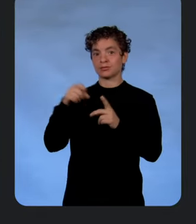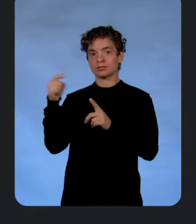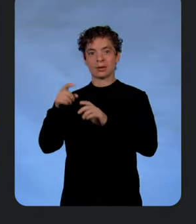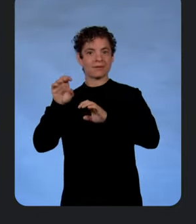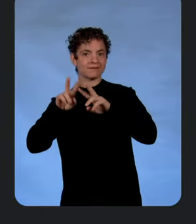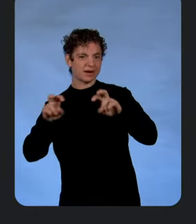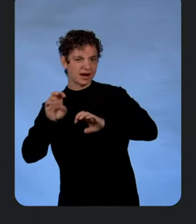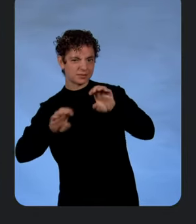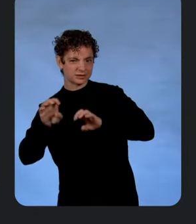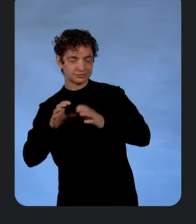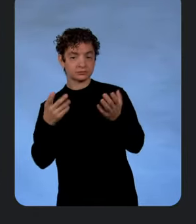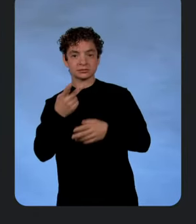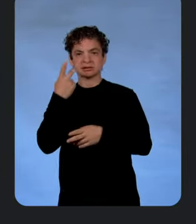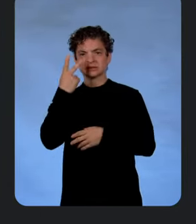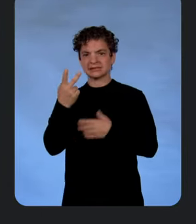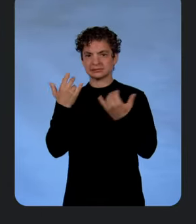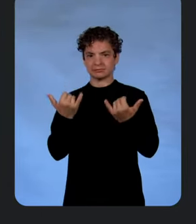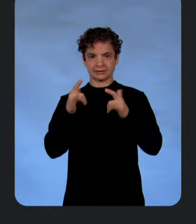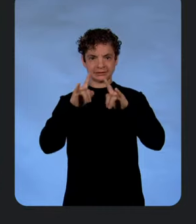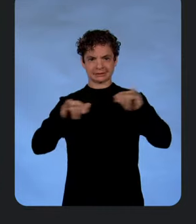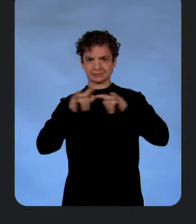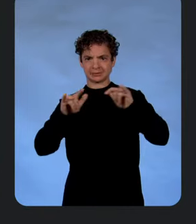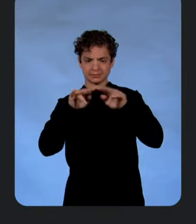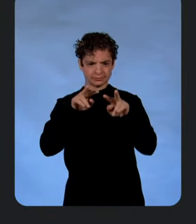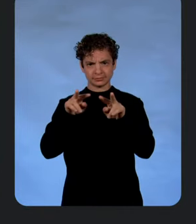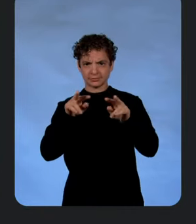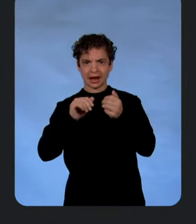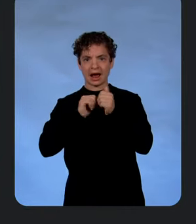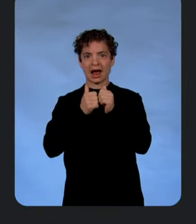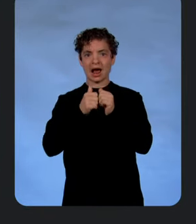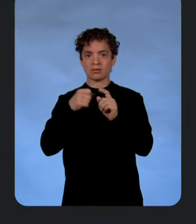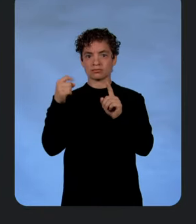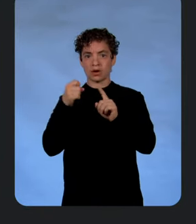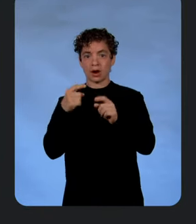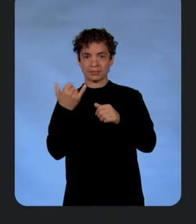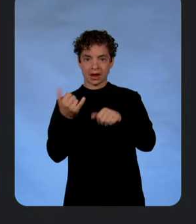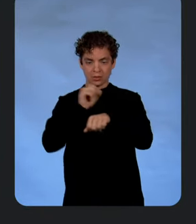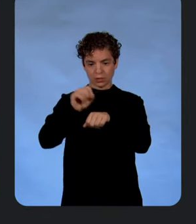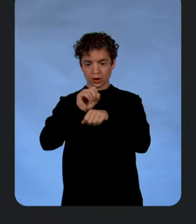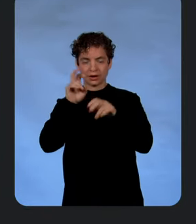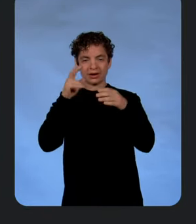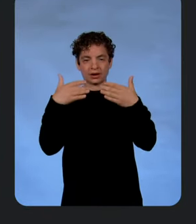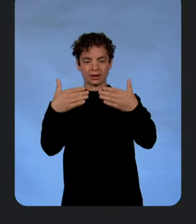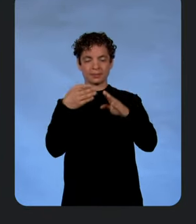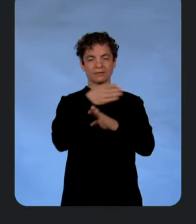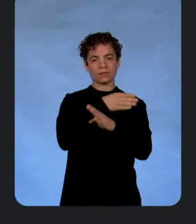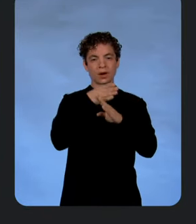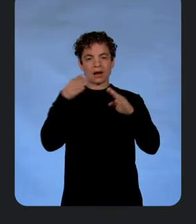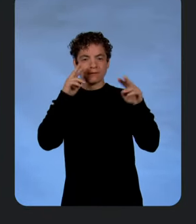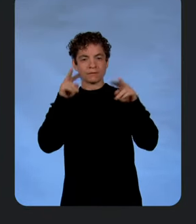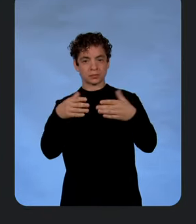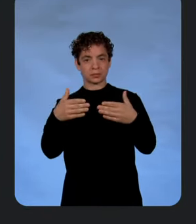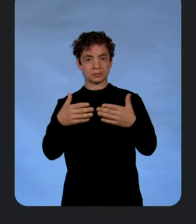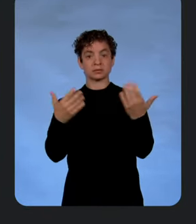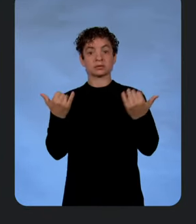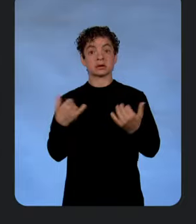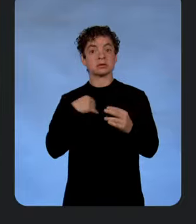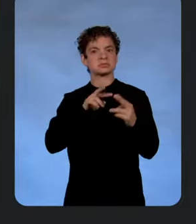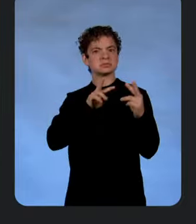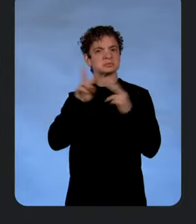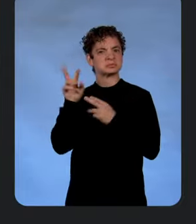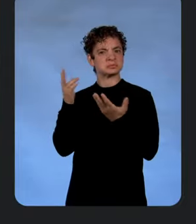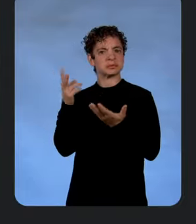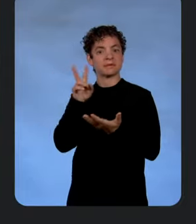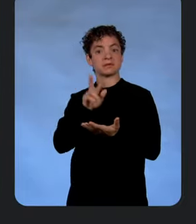Now you can see in real time how changes to your prompts are working, kind of like a before and after view. So let's see how this works in